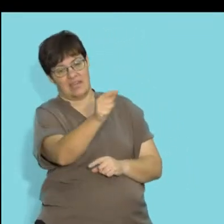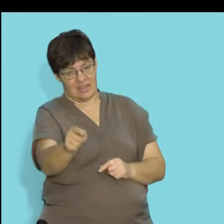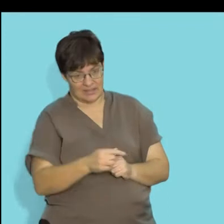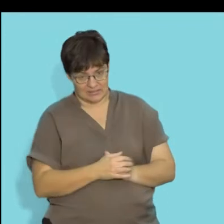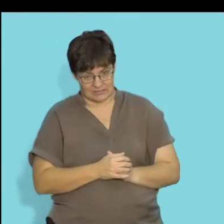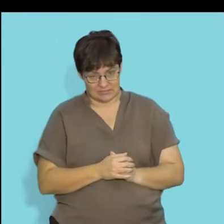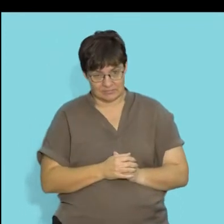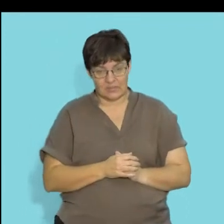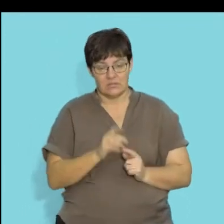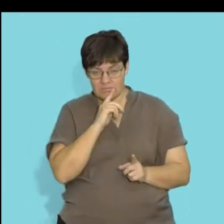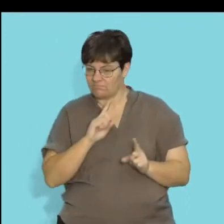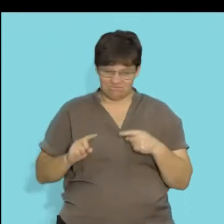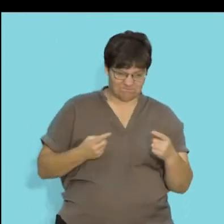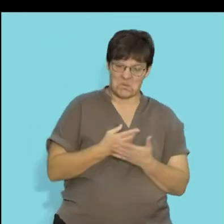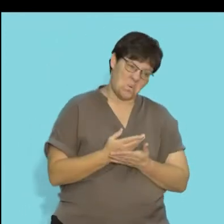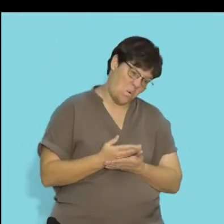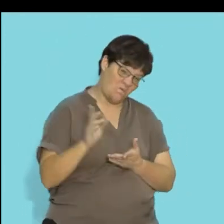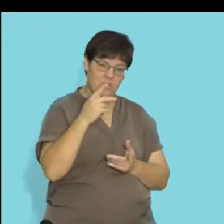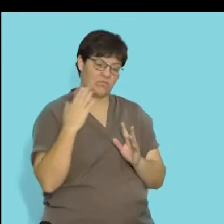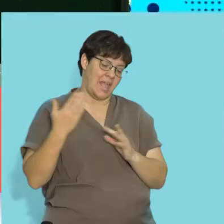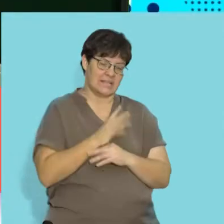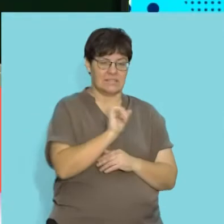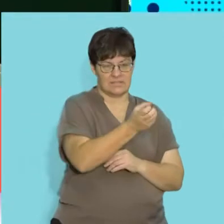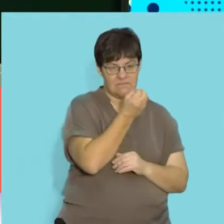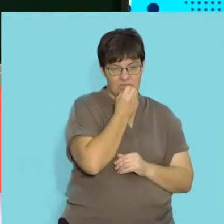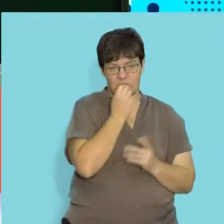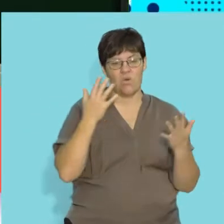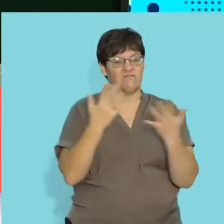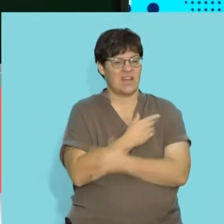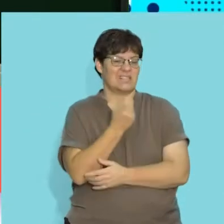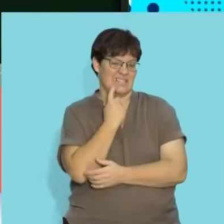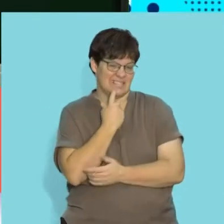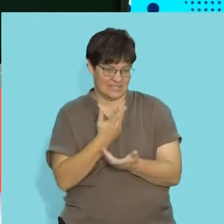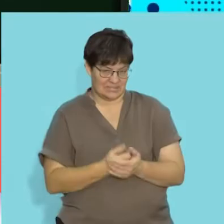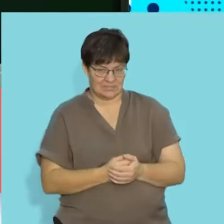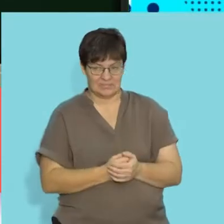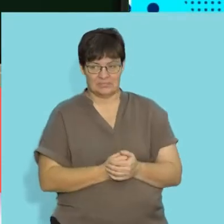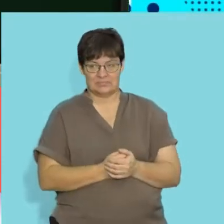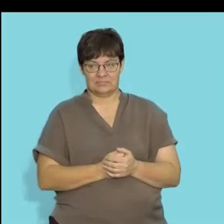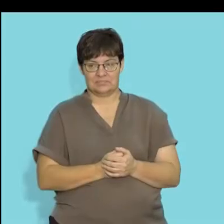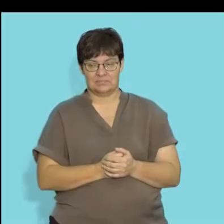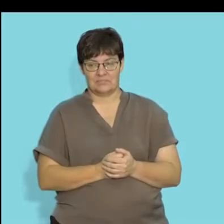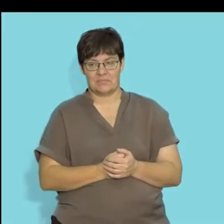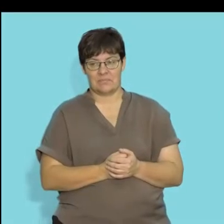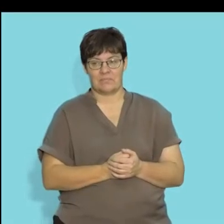also scavengers that will fight off other predators for quick, easy access to their kill.